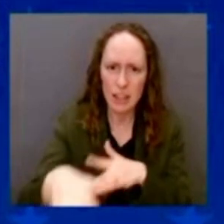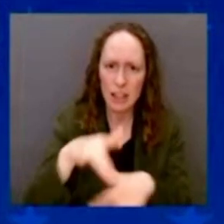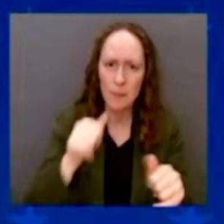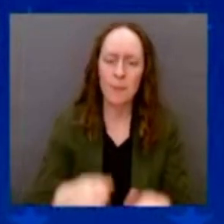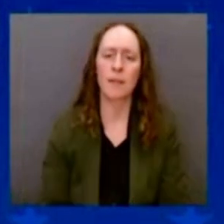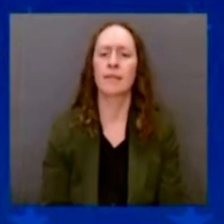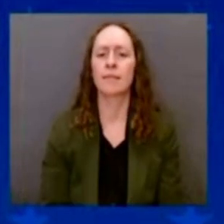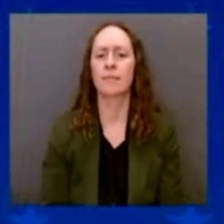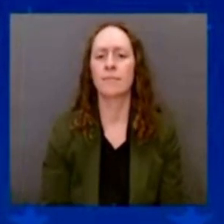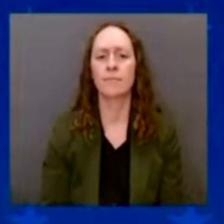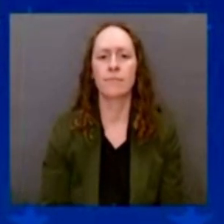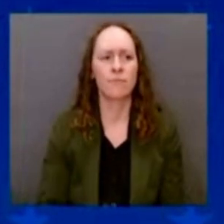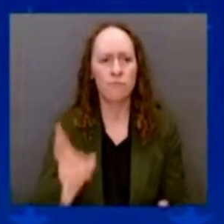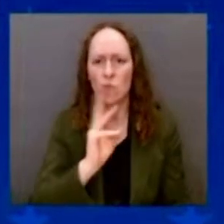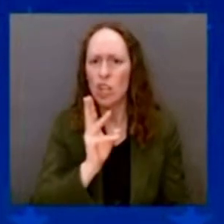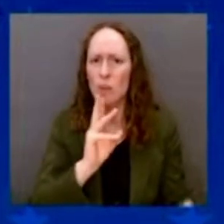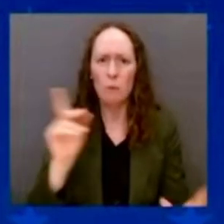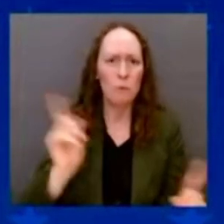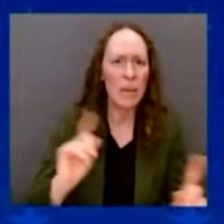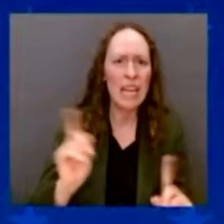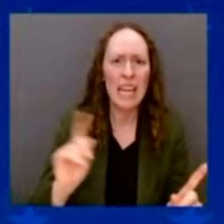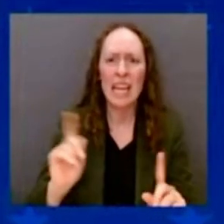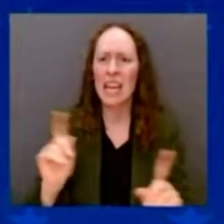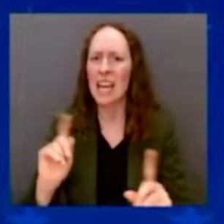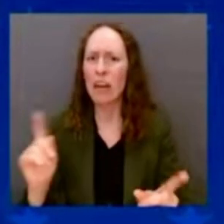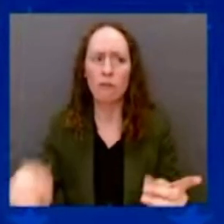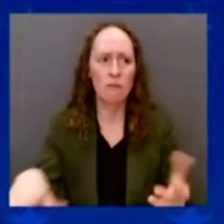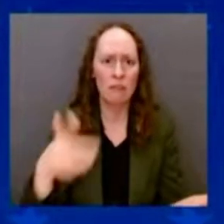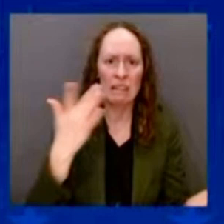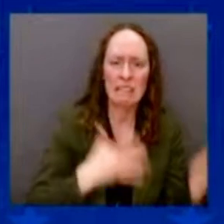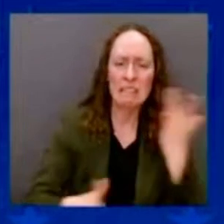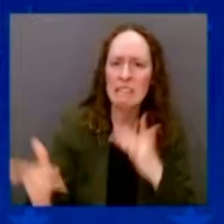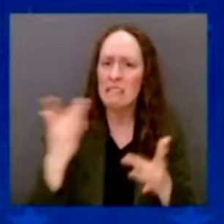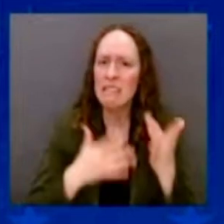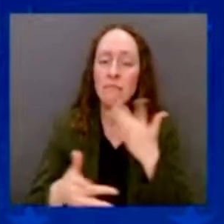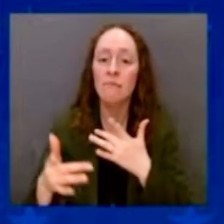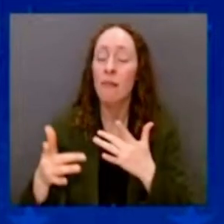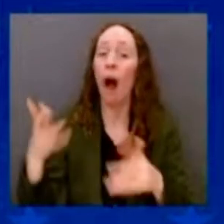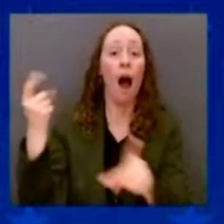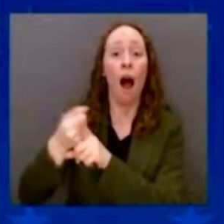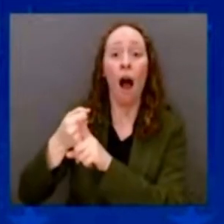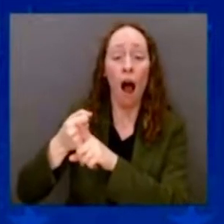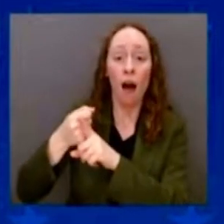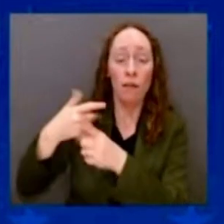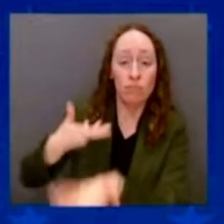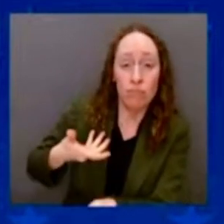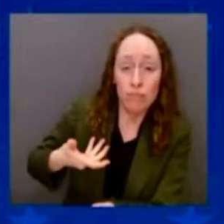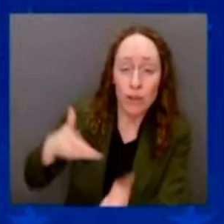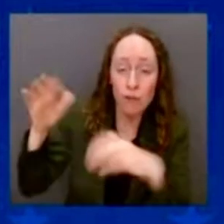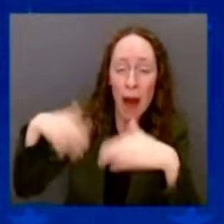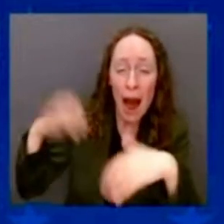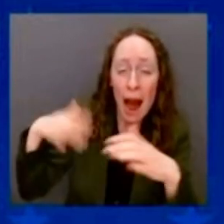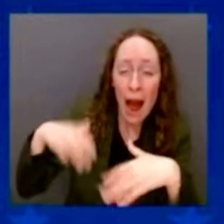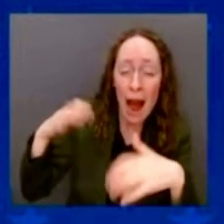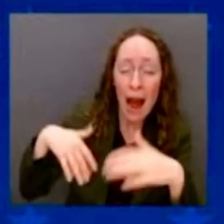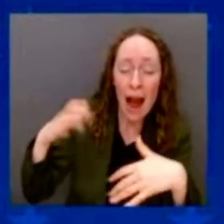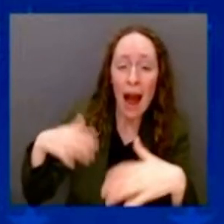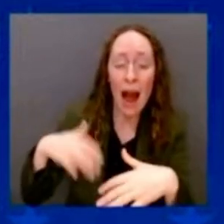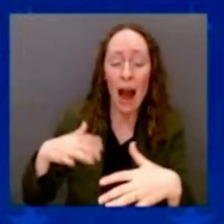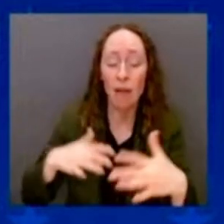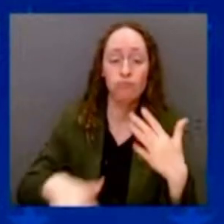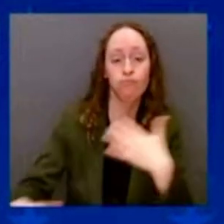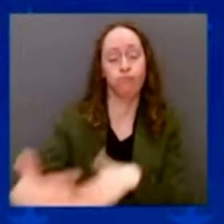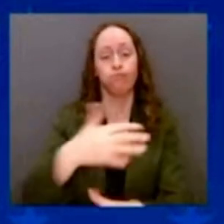aggressive action ever in all of history in any country to take on the climate crisis by lowering